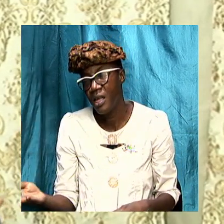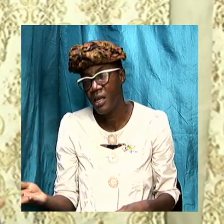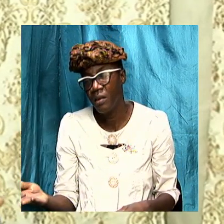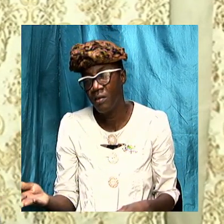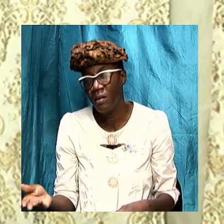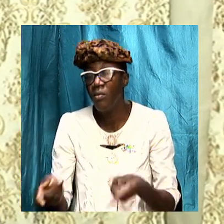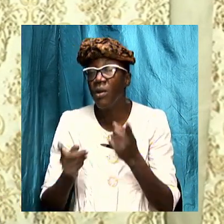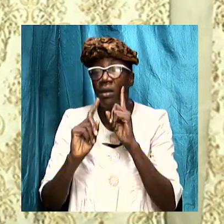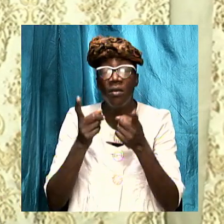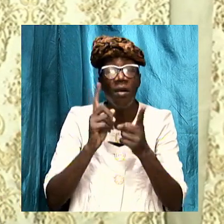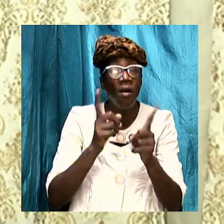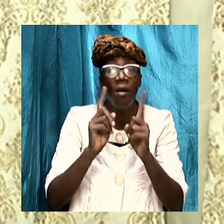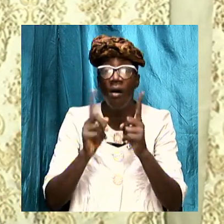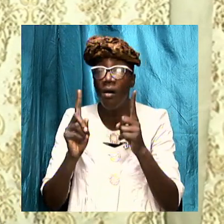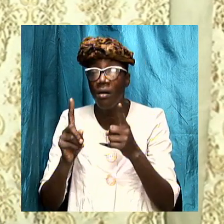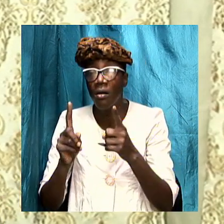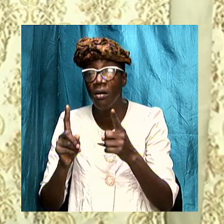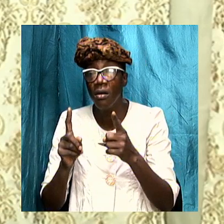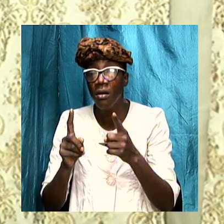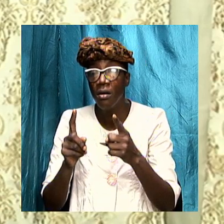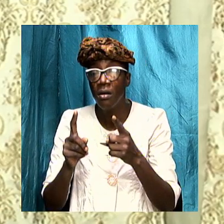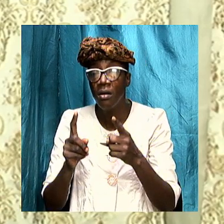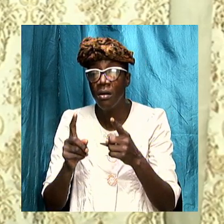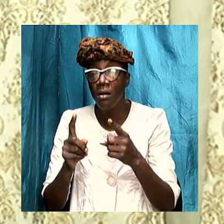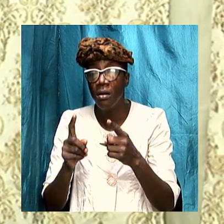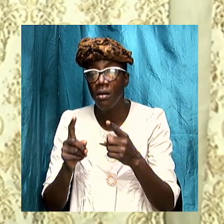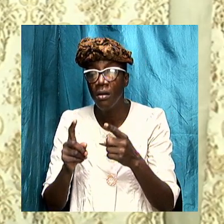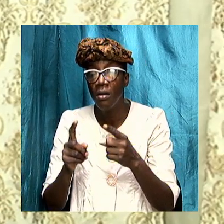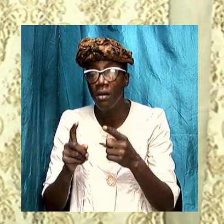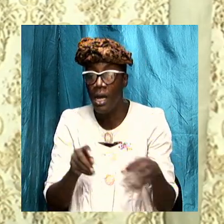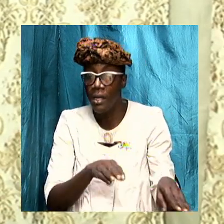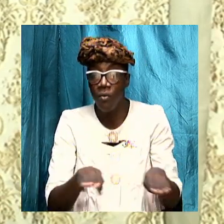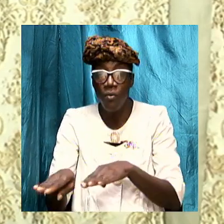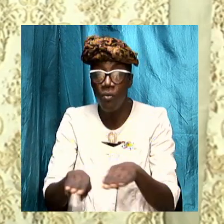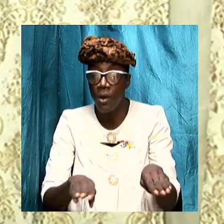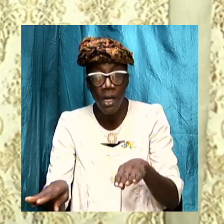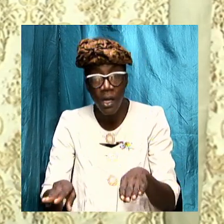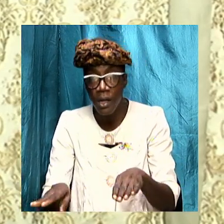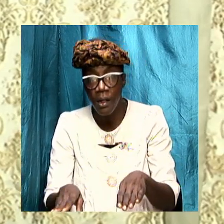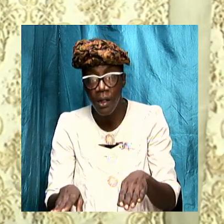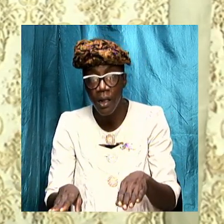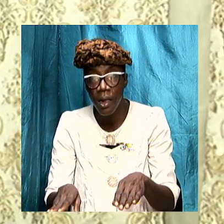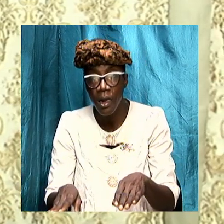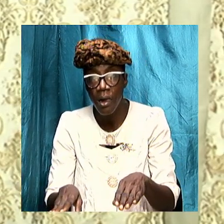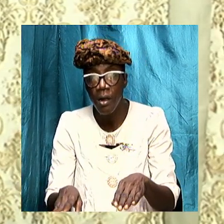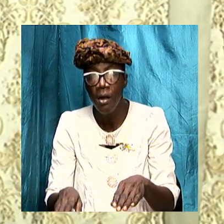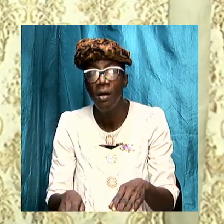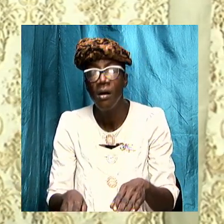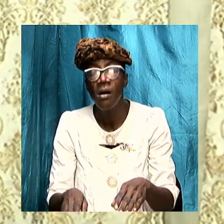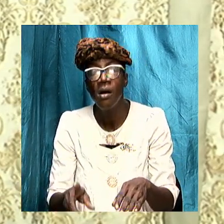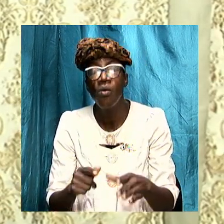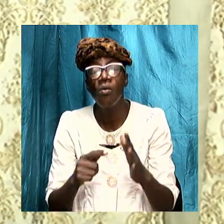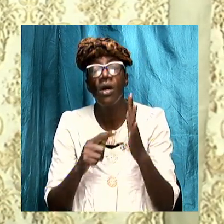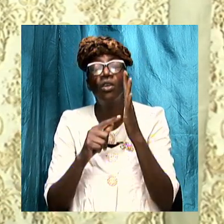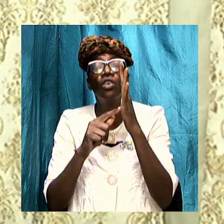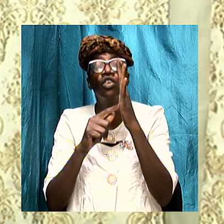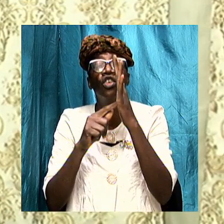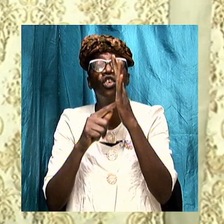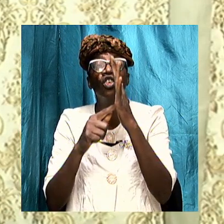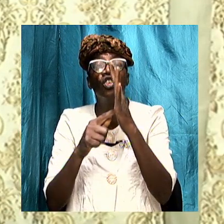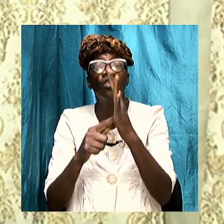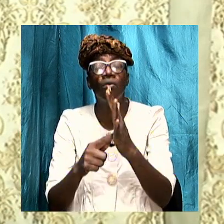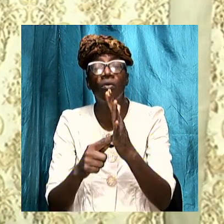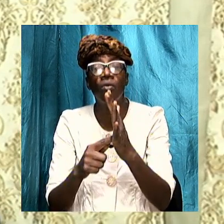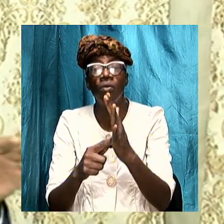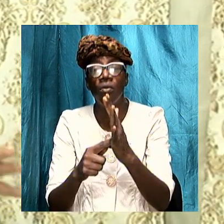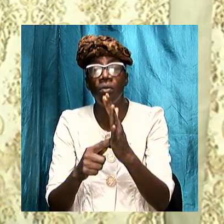discuss and the path that we will trod will indicate clearly and